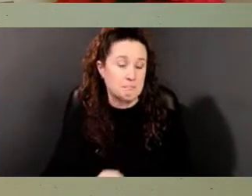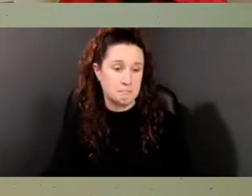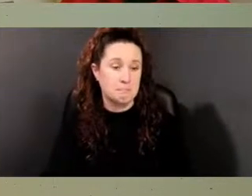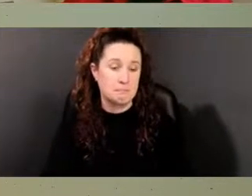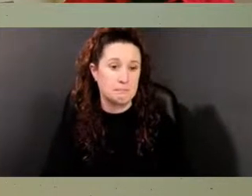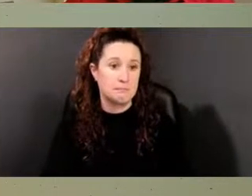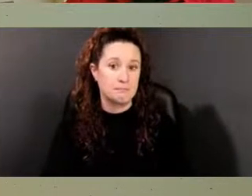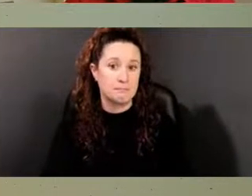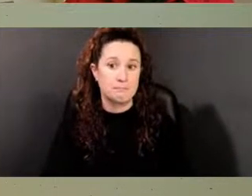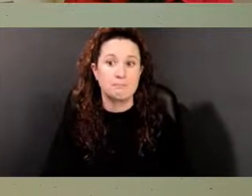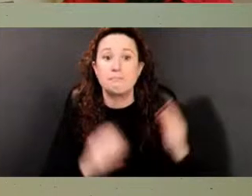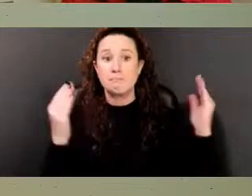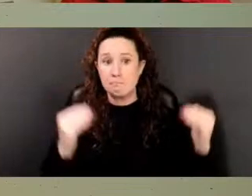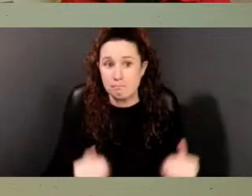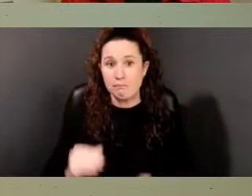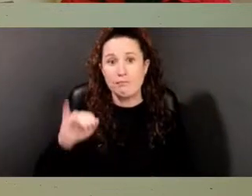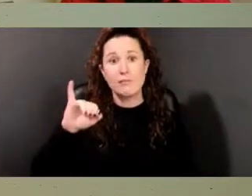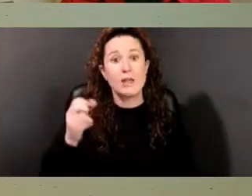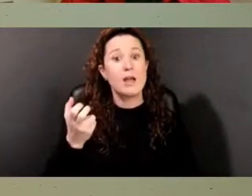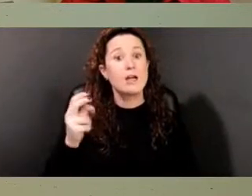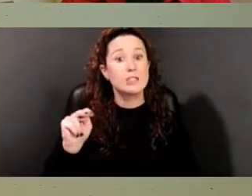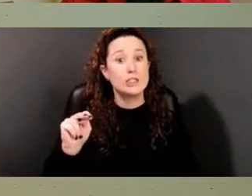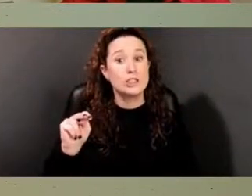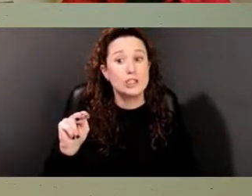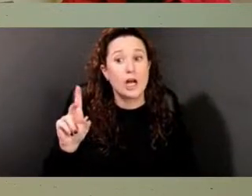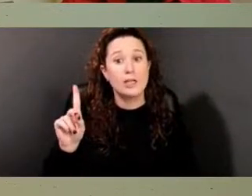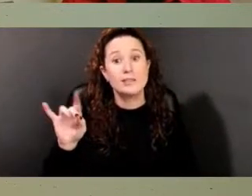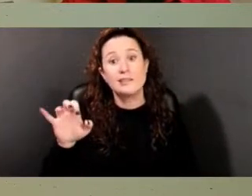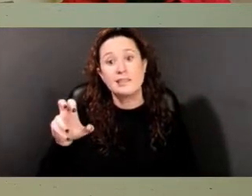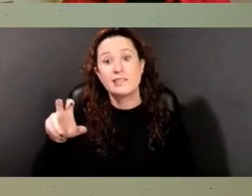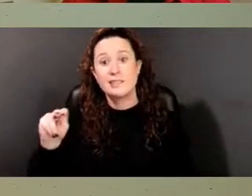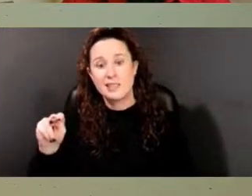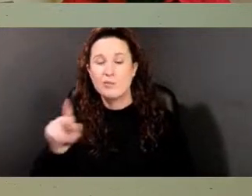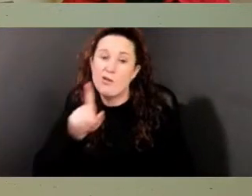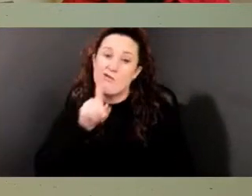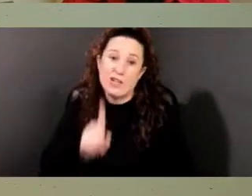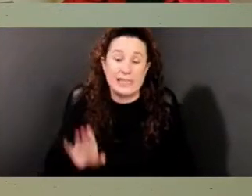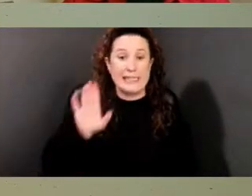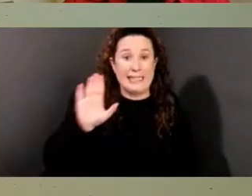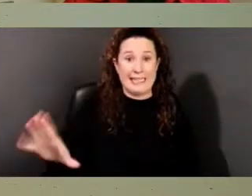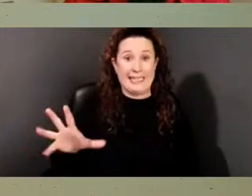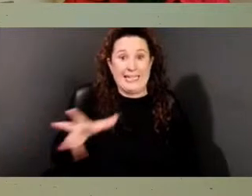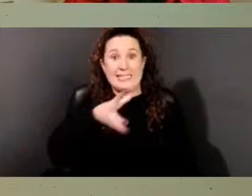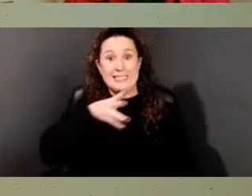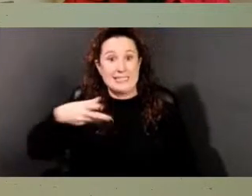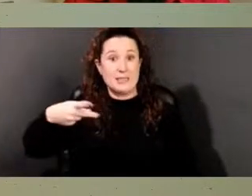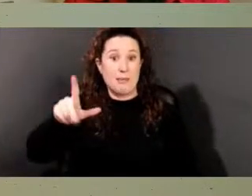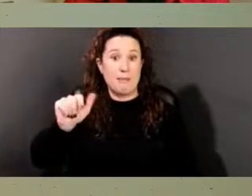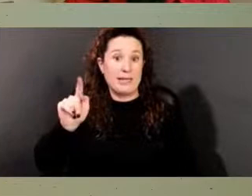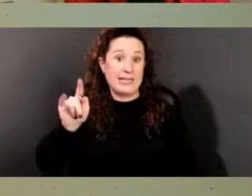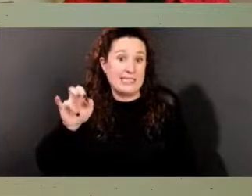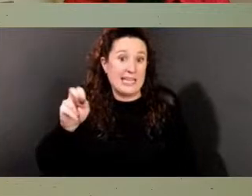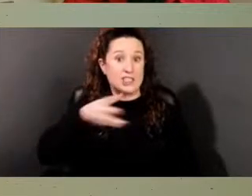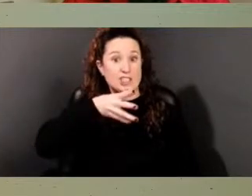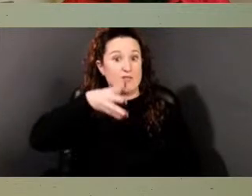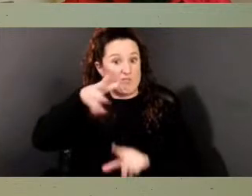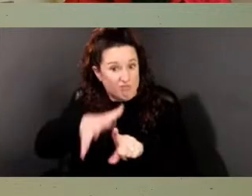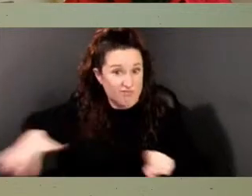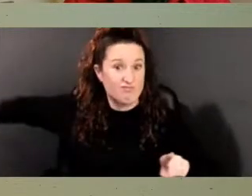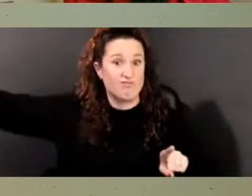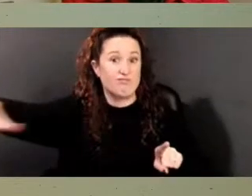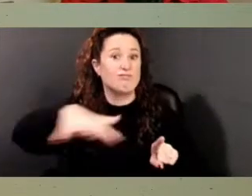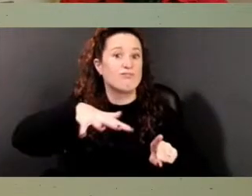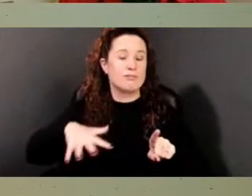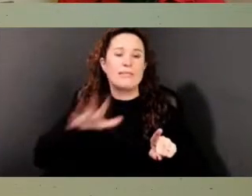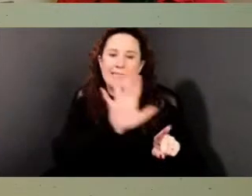John Dickinson, well, I should say the John Dickinson plantation was the boyhood home of John Dickinson. His father,